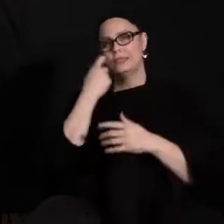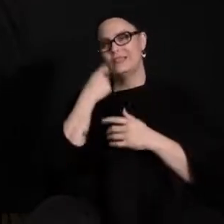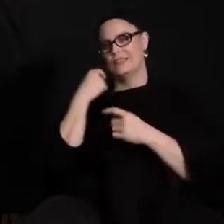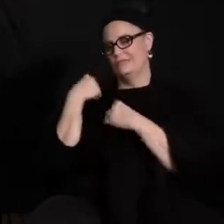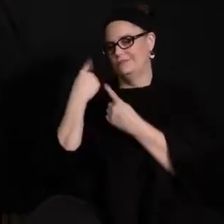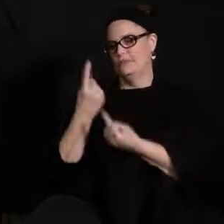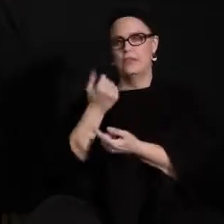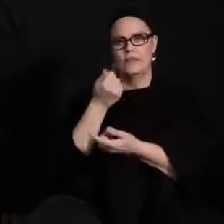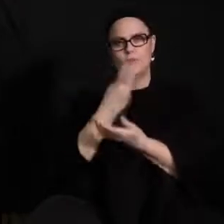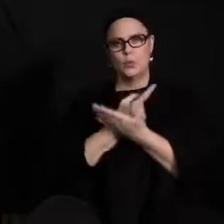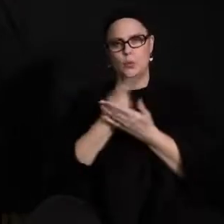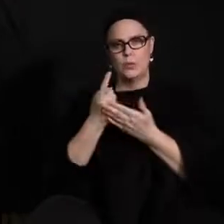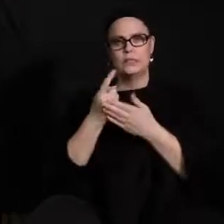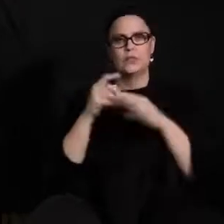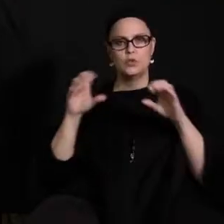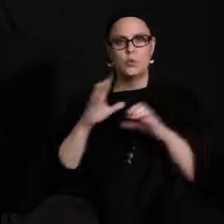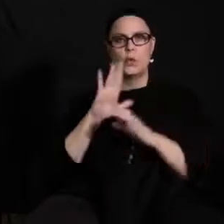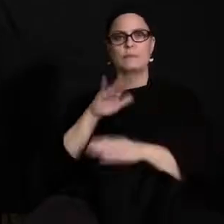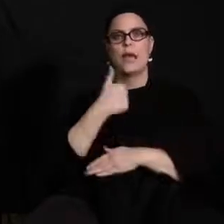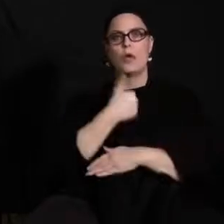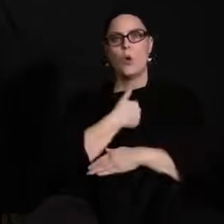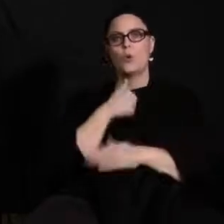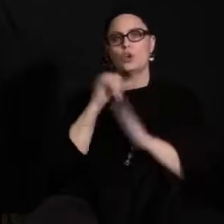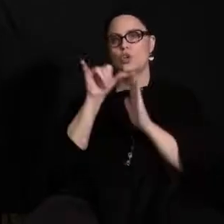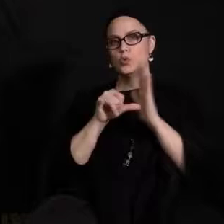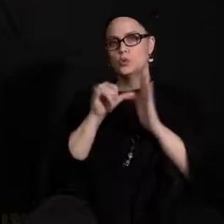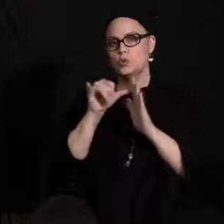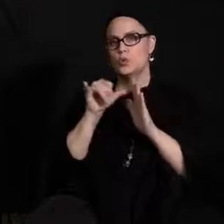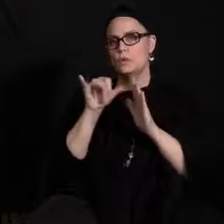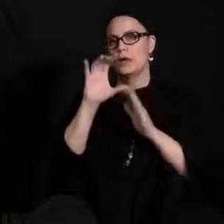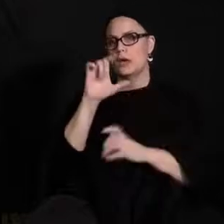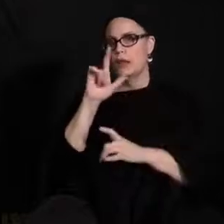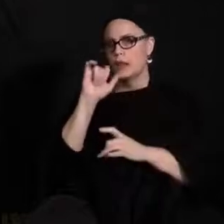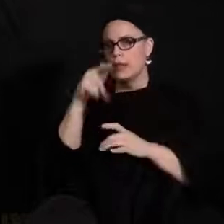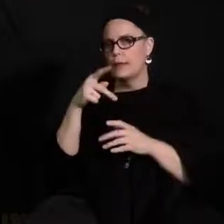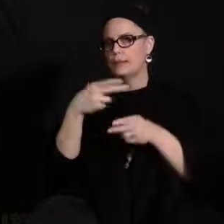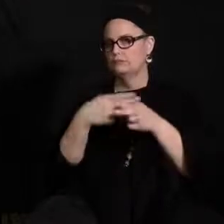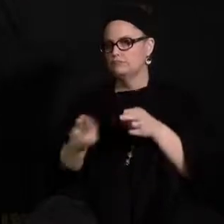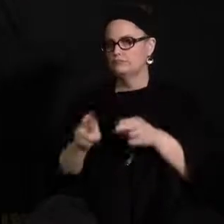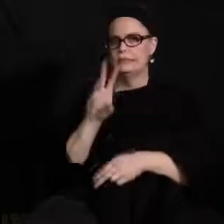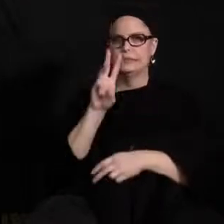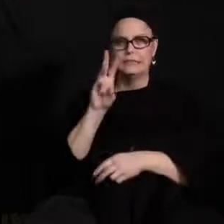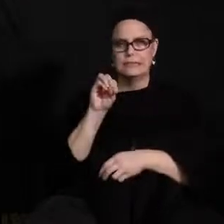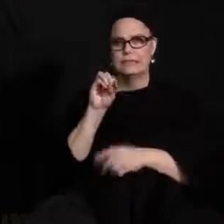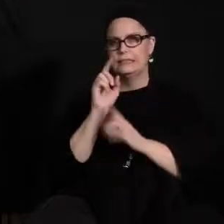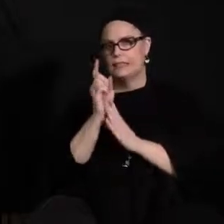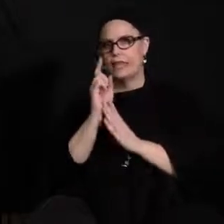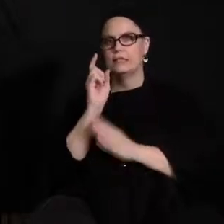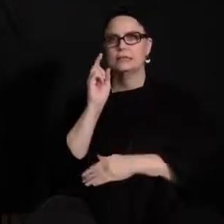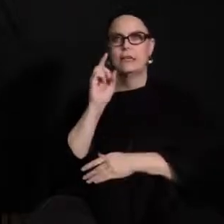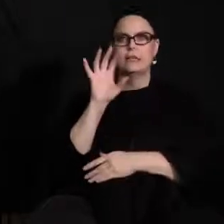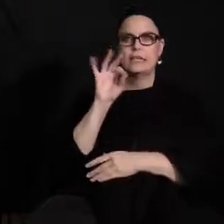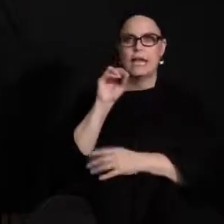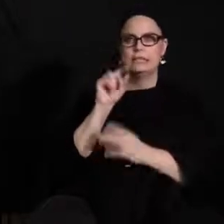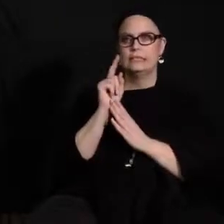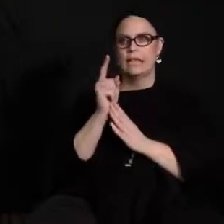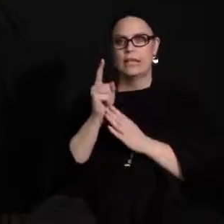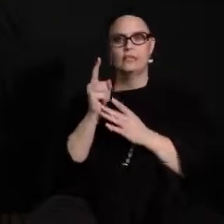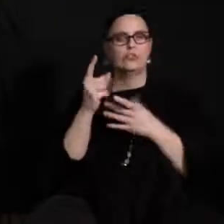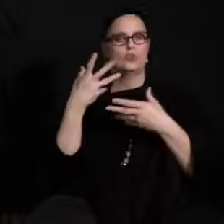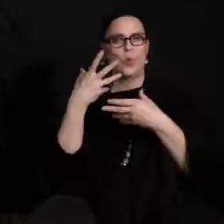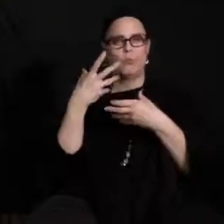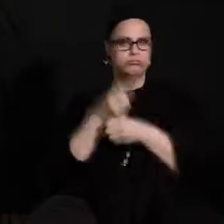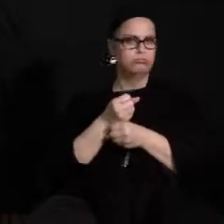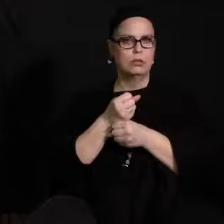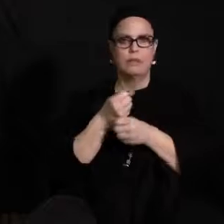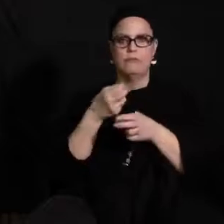as a principal, I'm just doing kind of my own YouTube clip, very short, maybe 60 to 90 seconds, boiling everything down as best I can